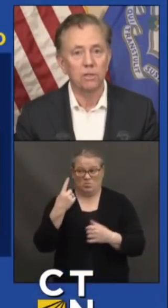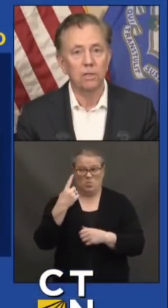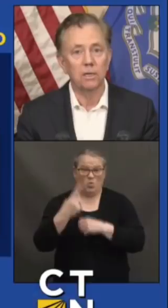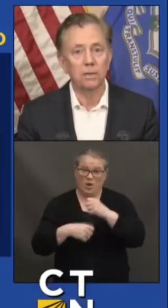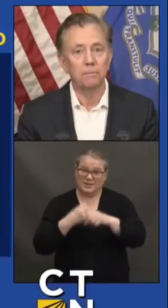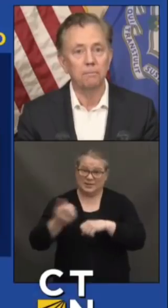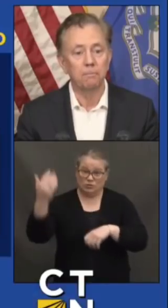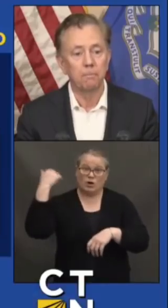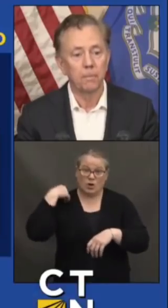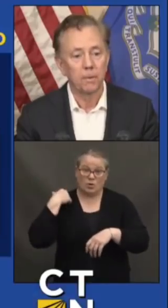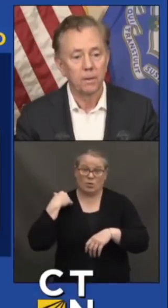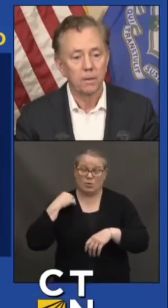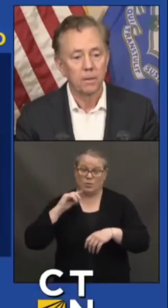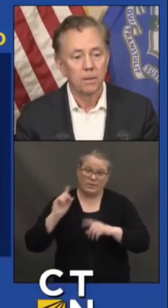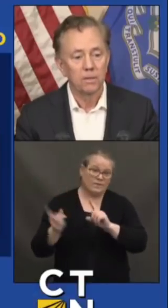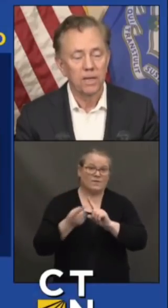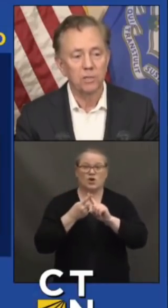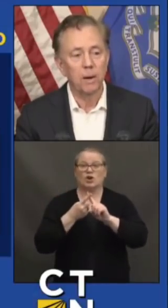first